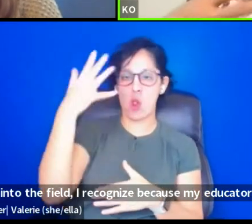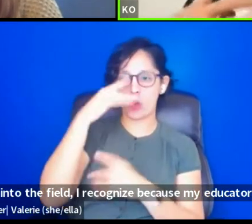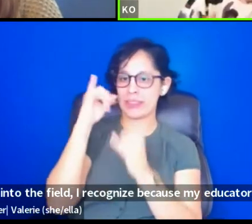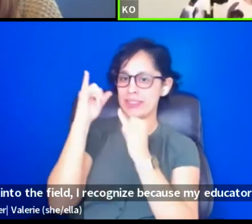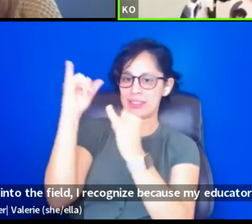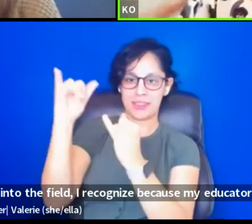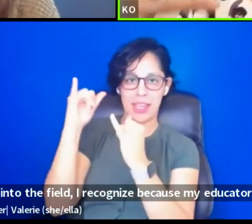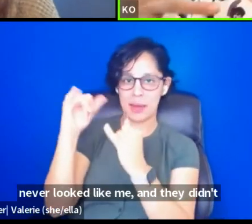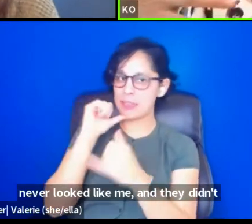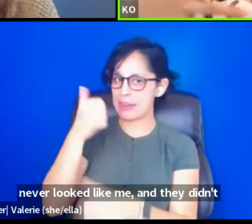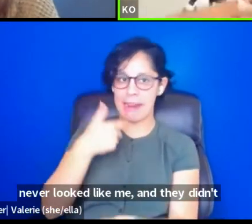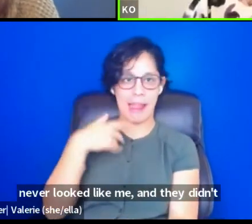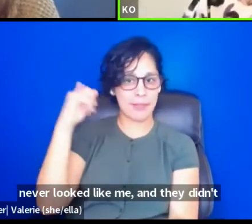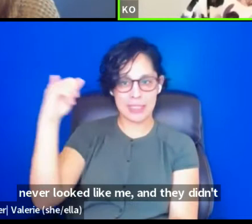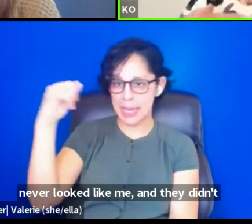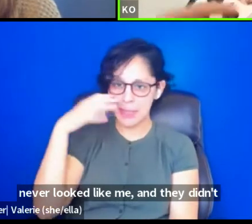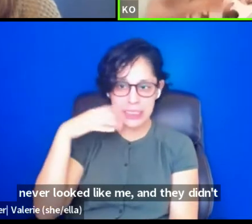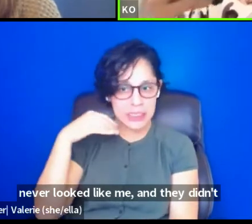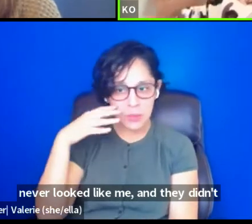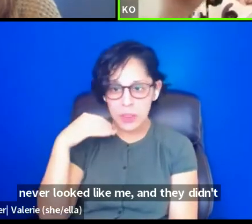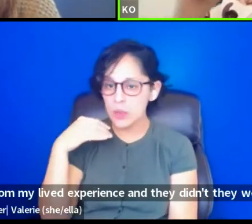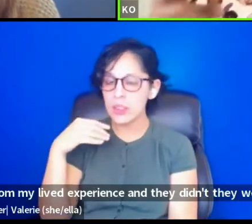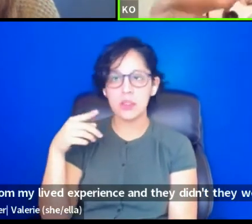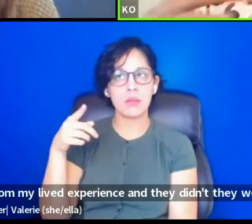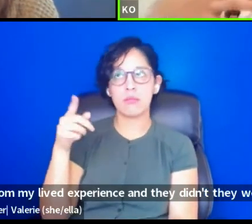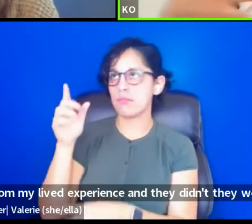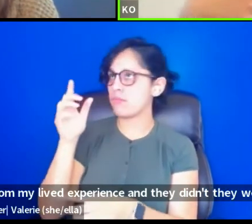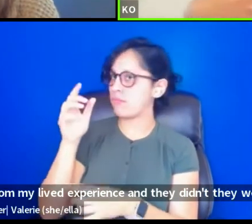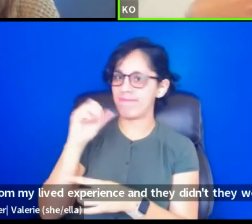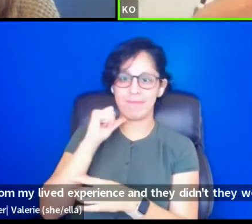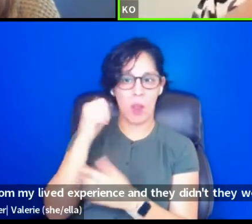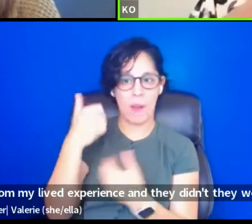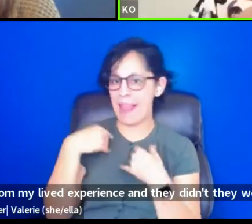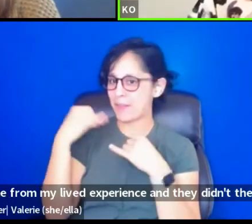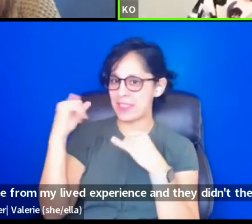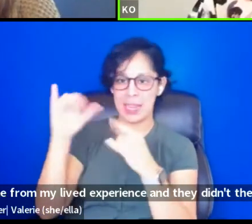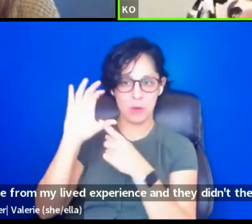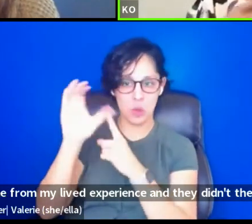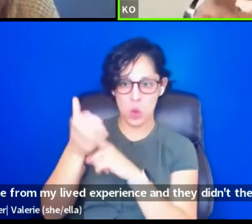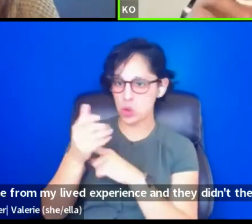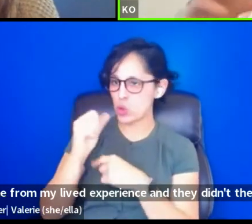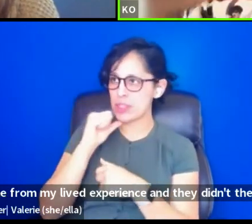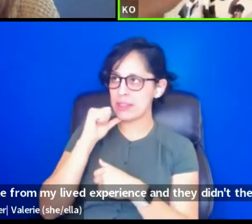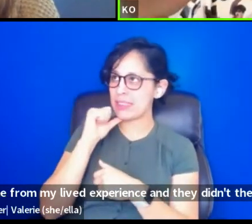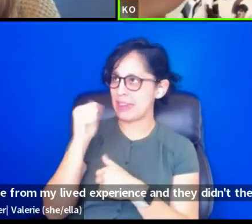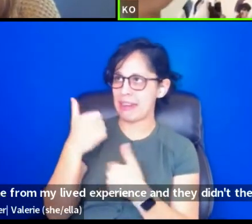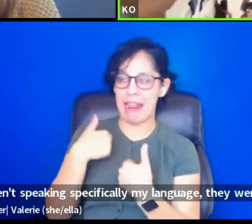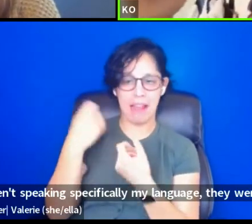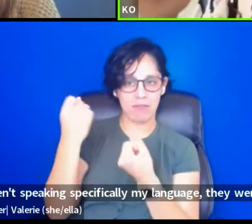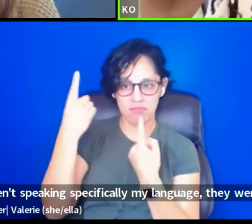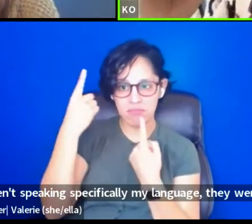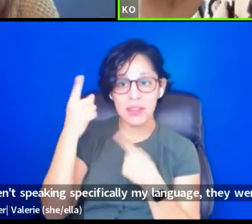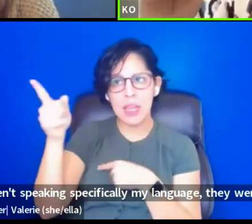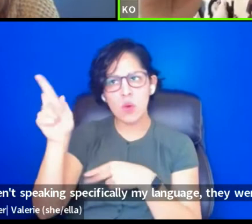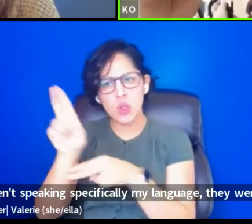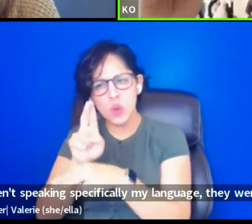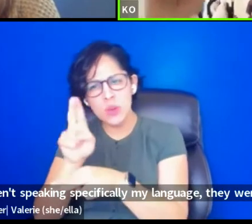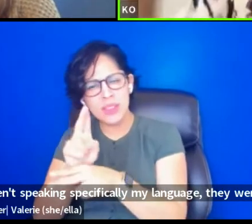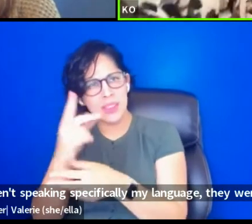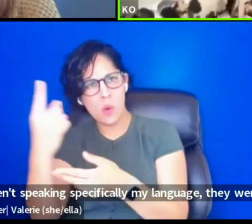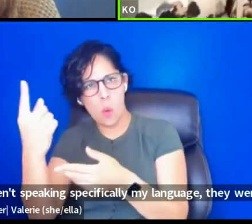my lived experience and they didn't, they weren't speaking specifically my language. They were speaking an artistic language that was